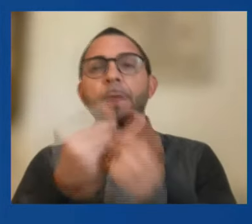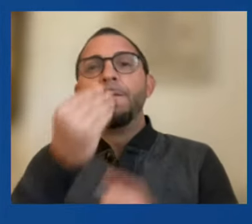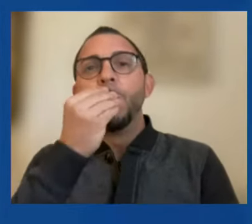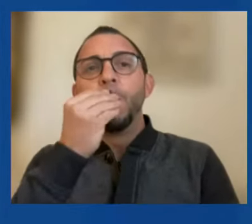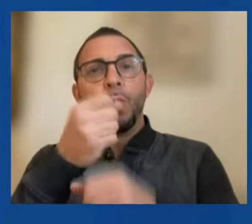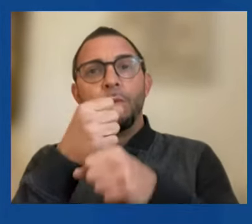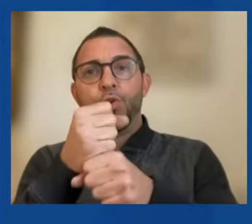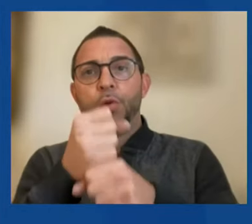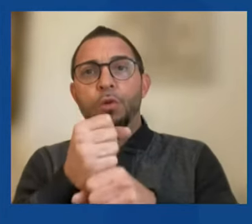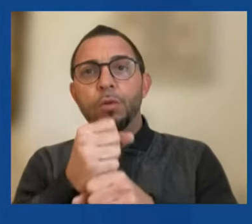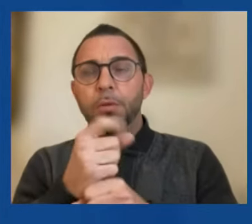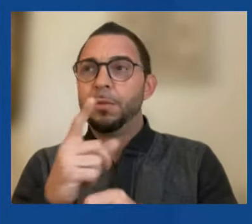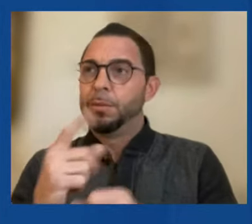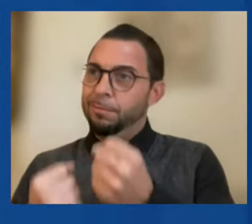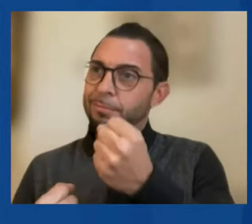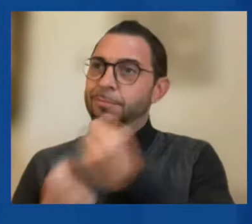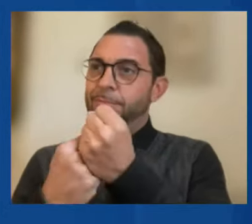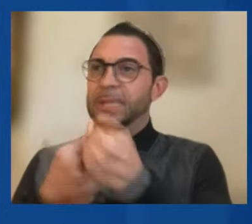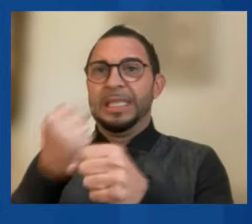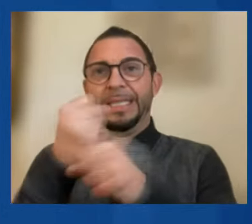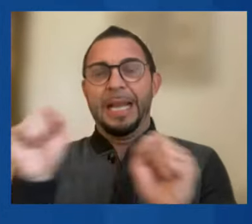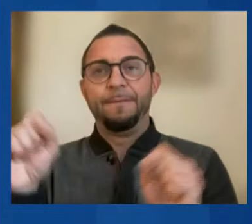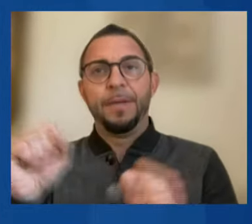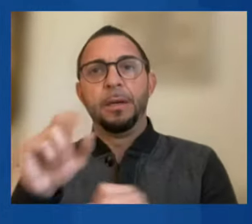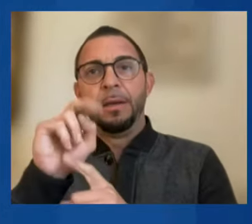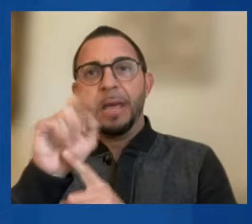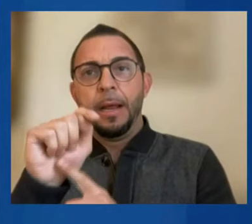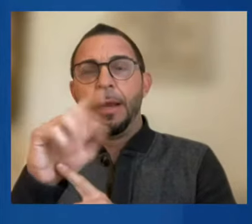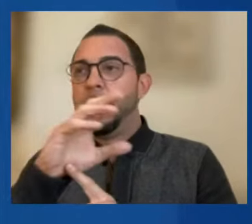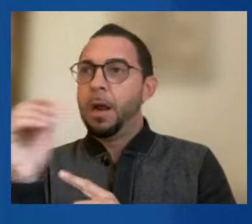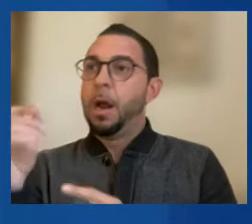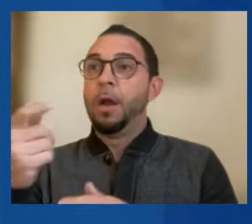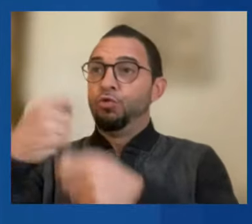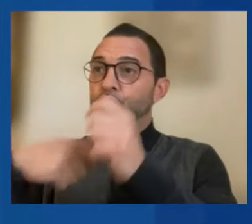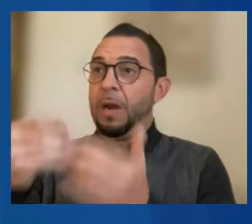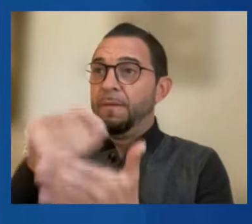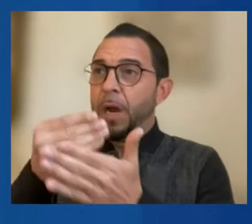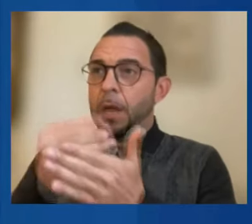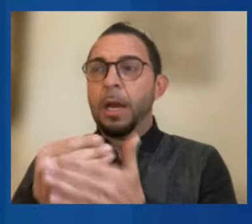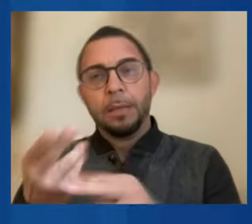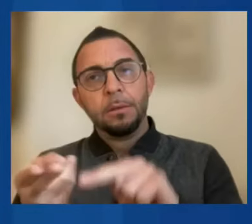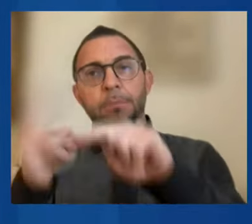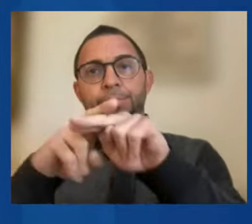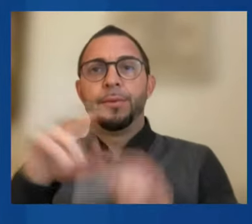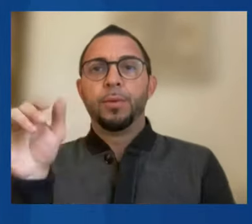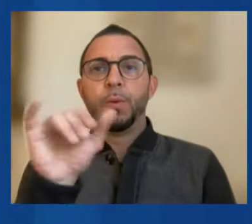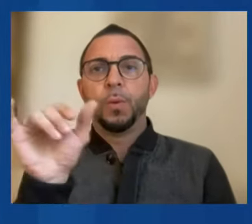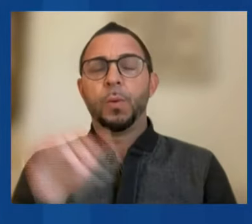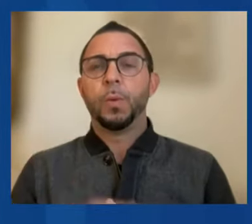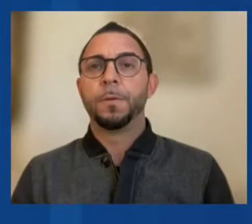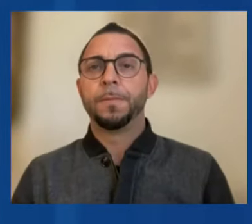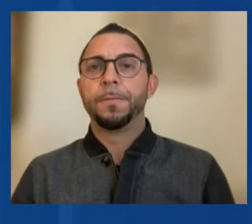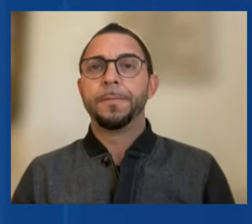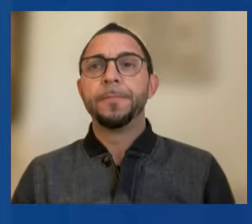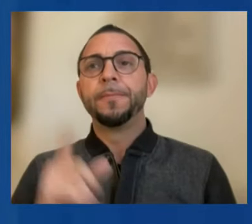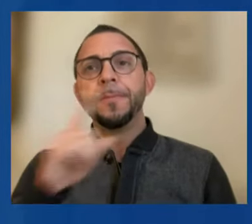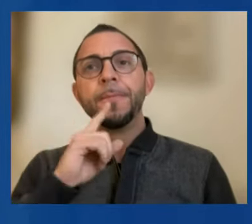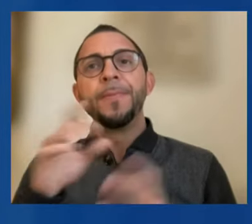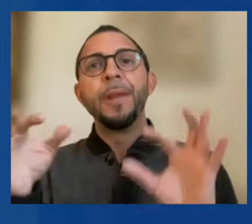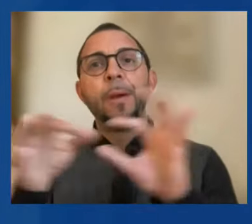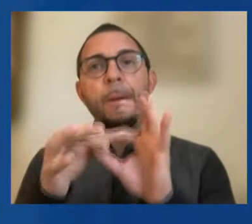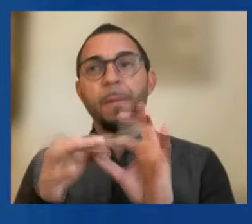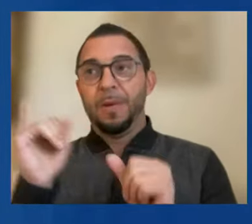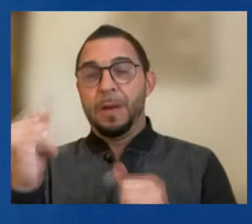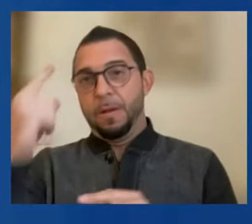safety nets, and unlock trade finance. They must also couple their near-term responses